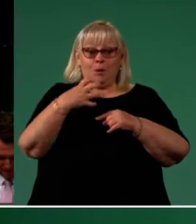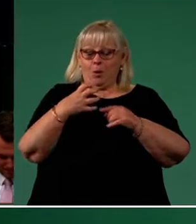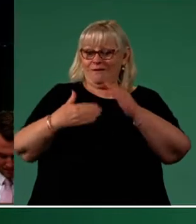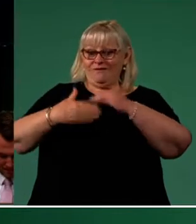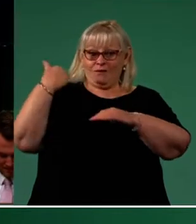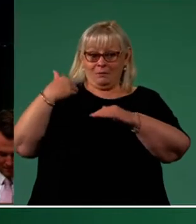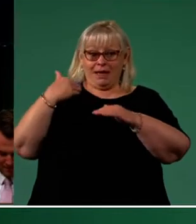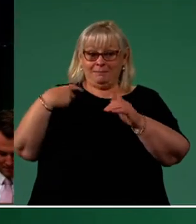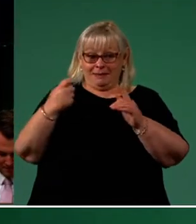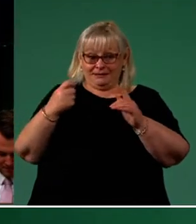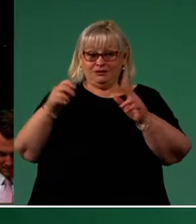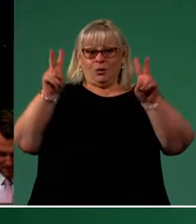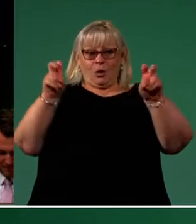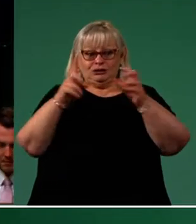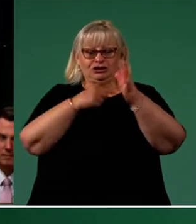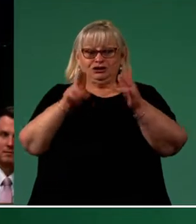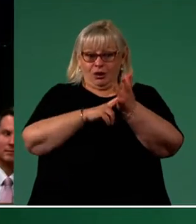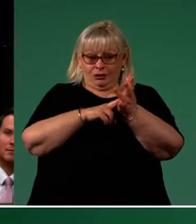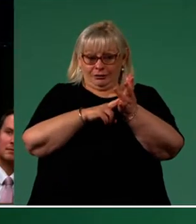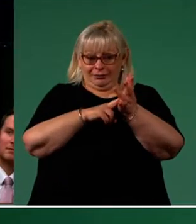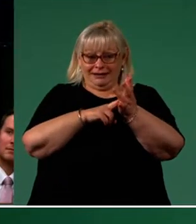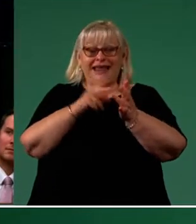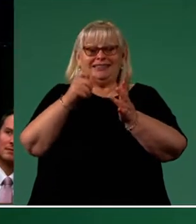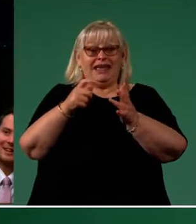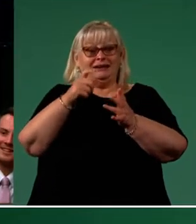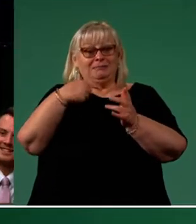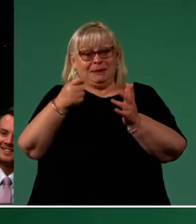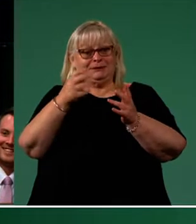called John than there have been members from the Labor Party.